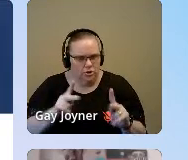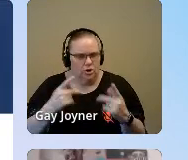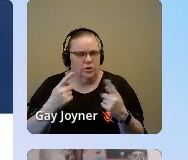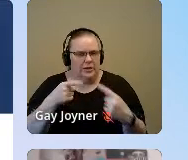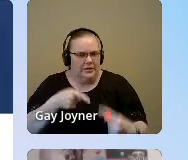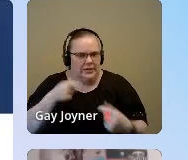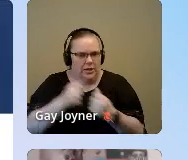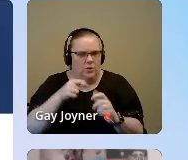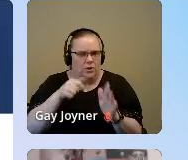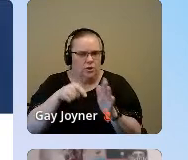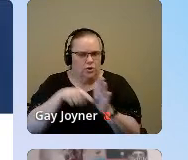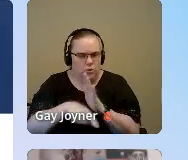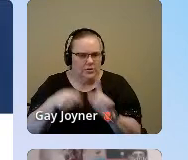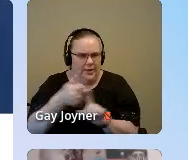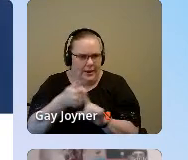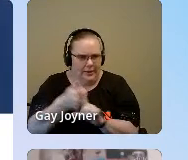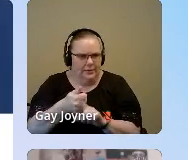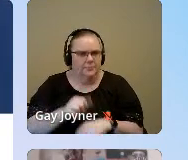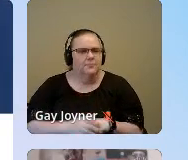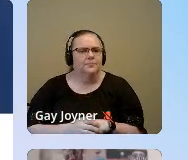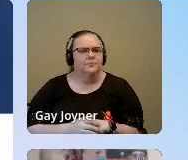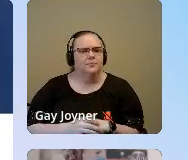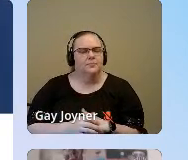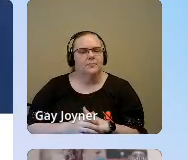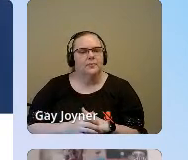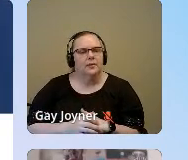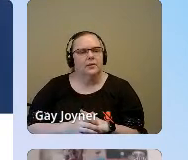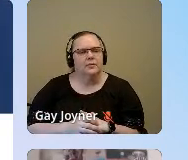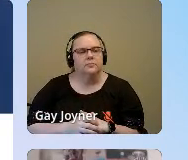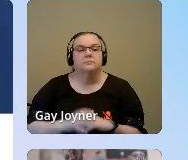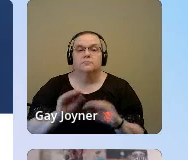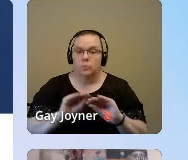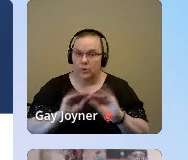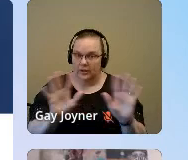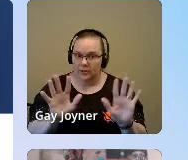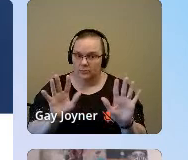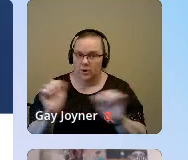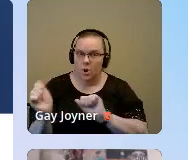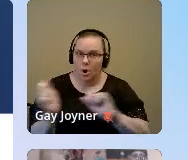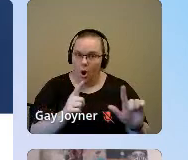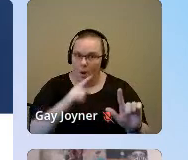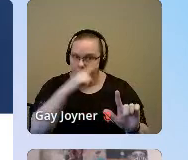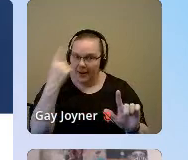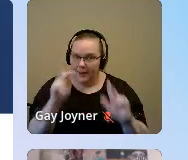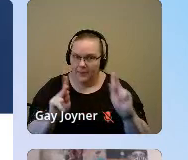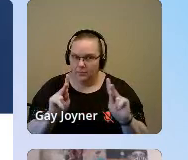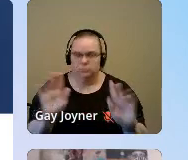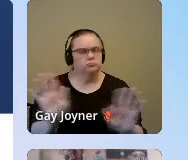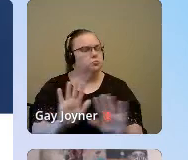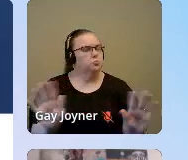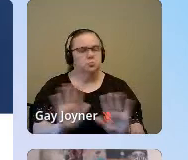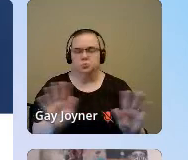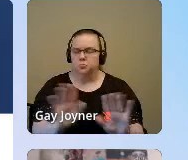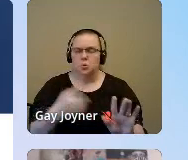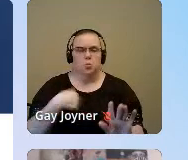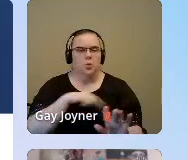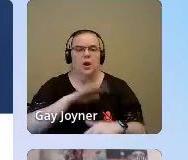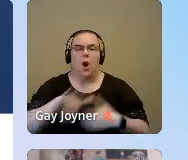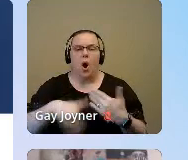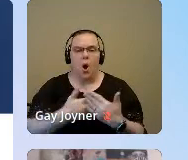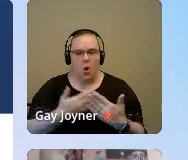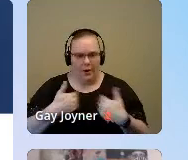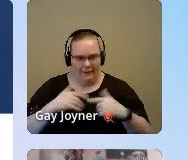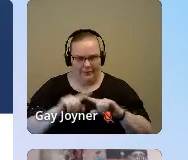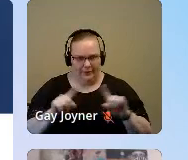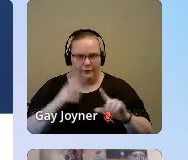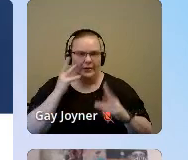So this is a really important one. I want to be clear that all black people aren't the same. This is wisdom from Ashley. We all have different experiences.